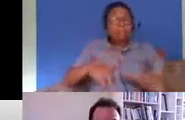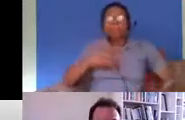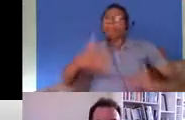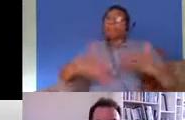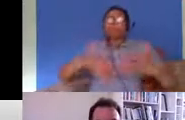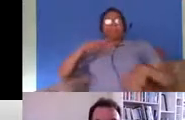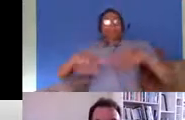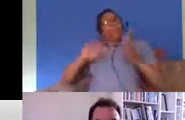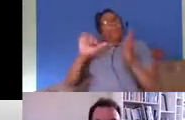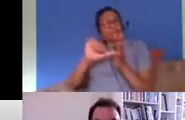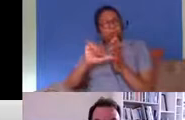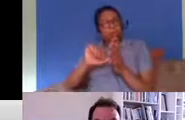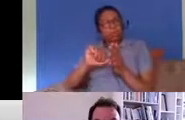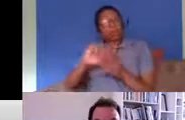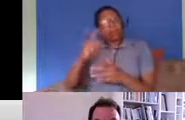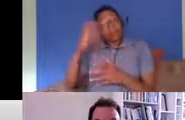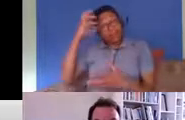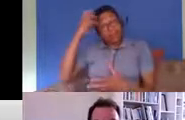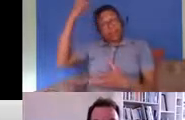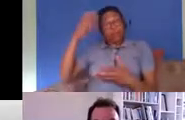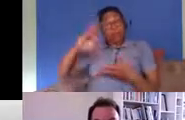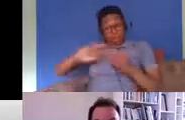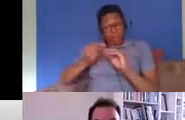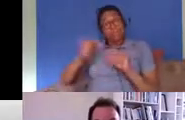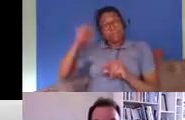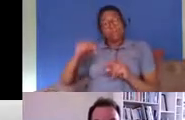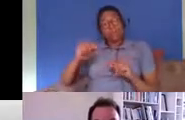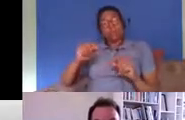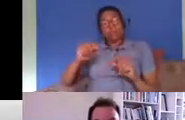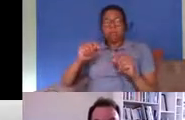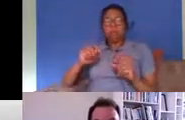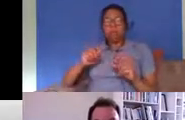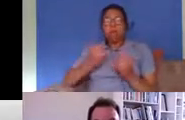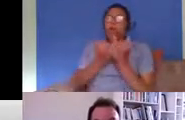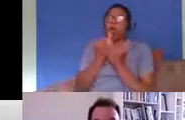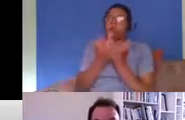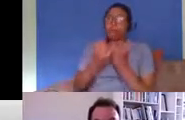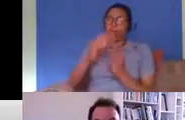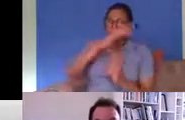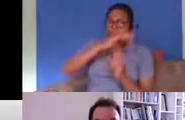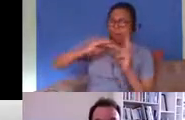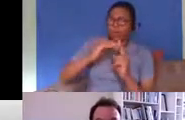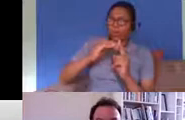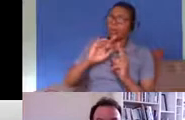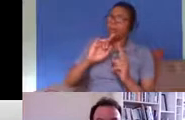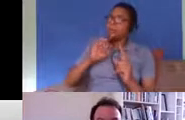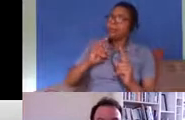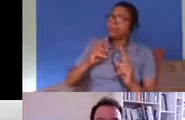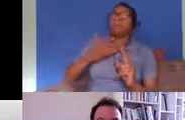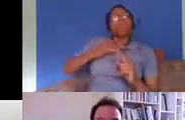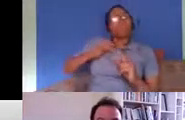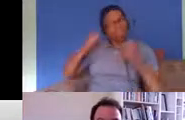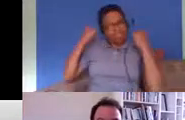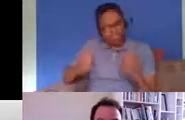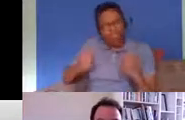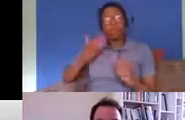last decade um and nevertheless you know because of the political significance of the net migration target it